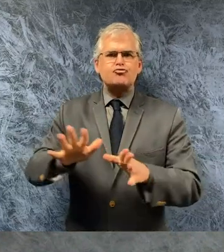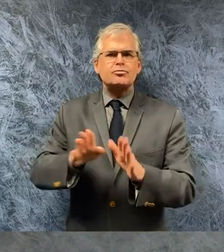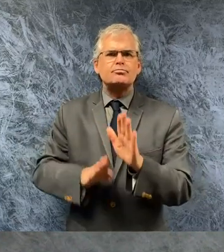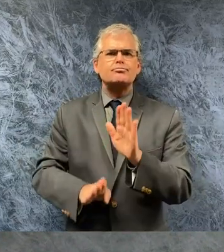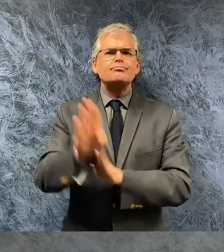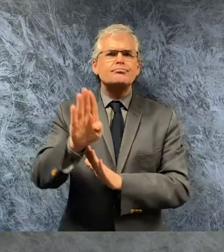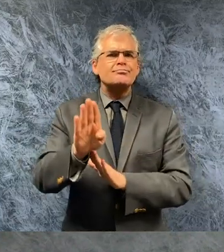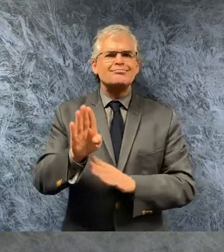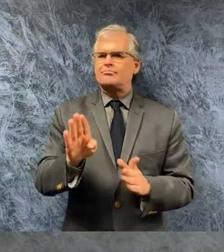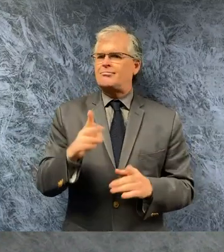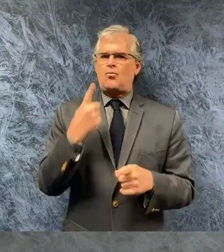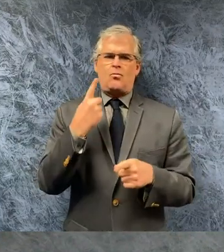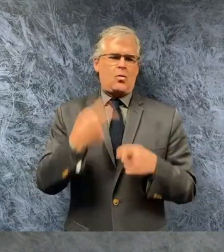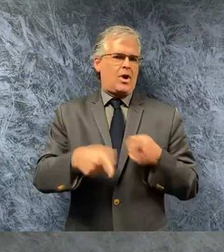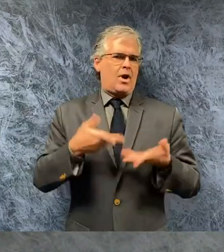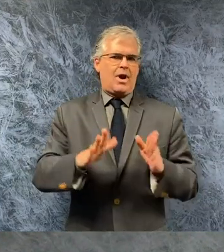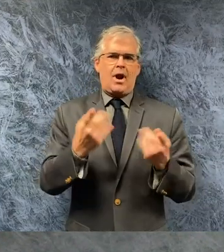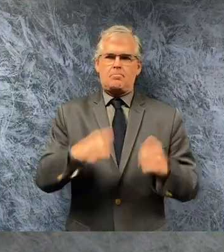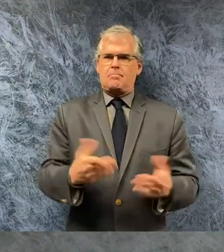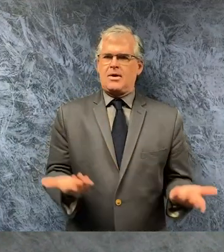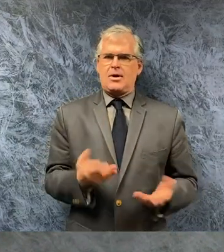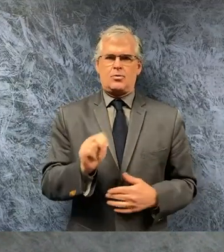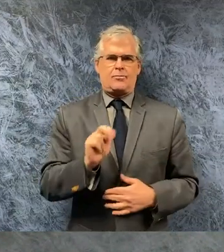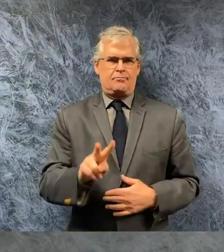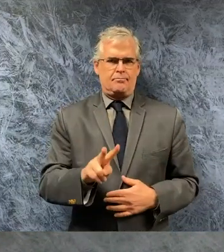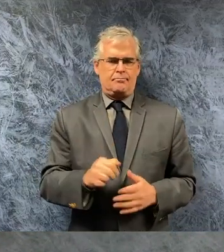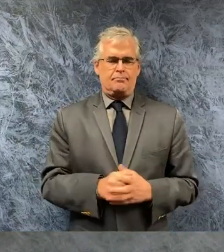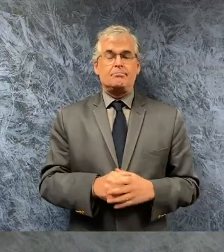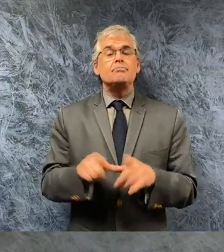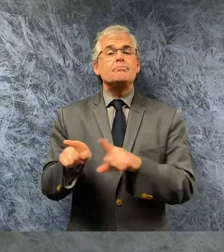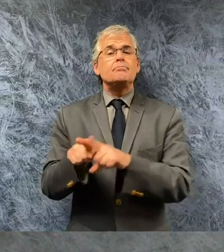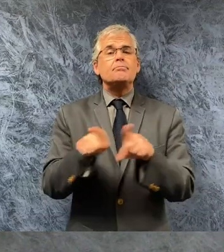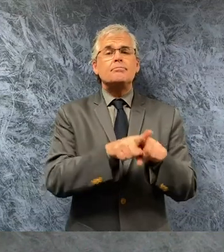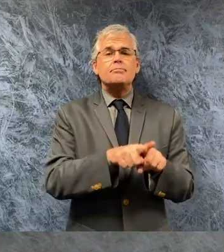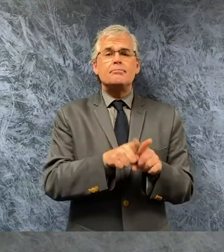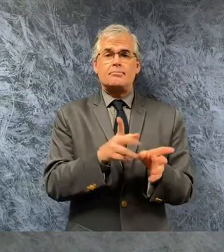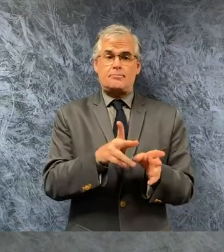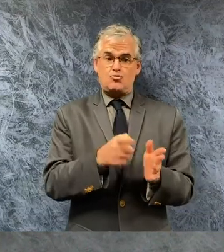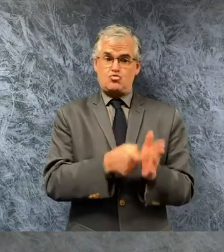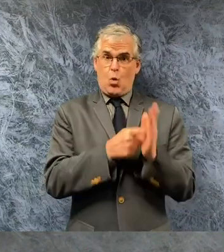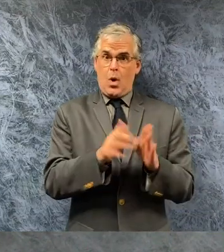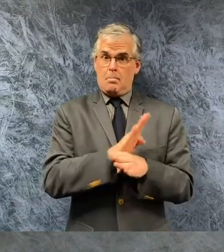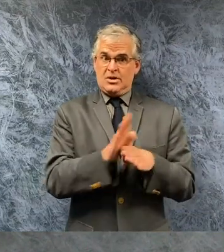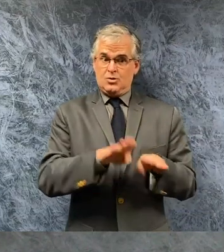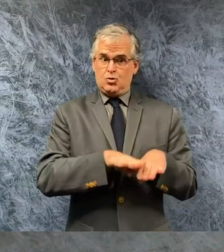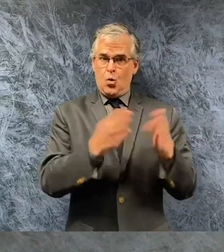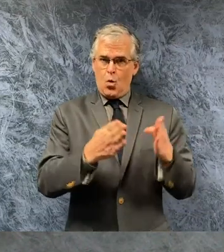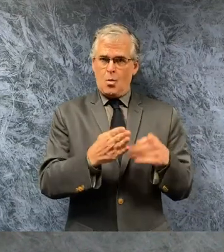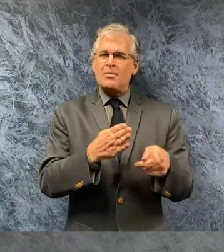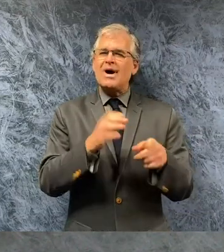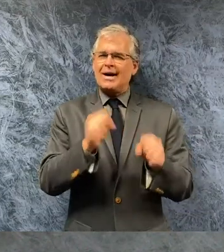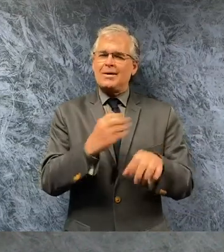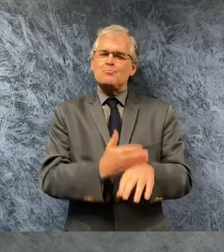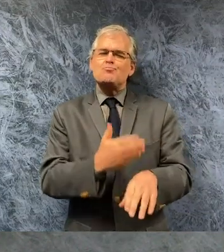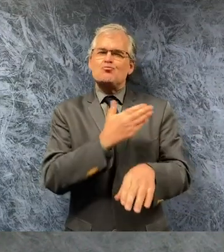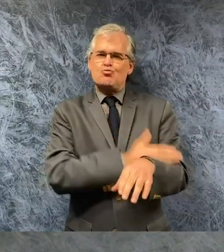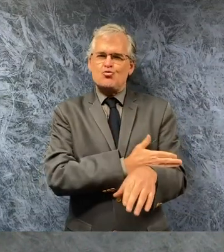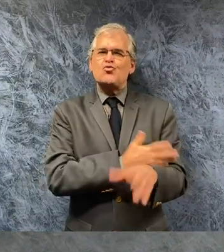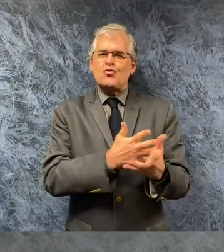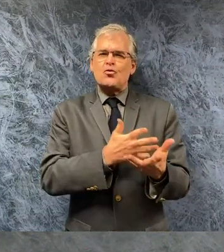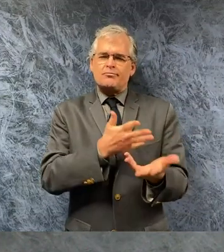we also know that eventual businesses that even as essential businesses can do a better job of implementing social distancing